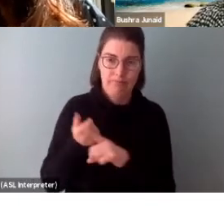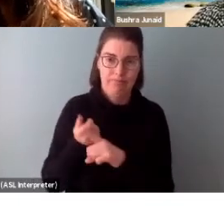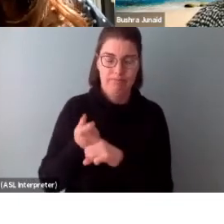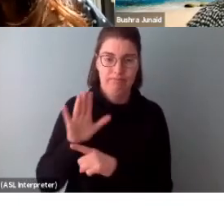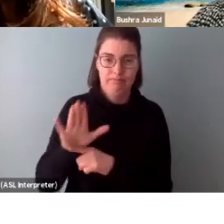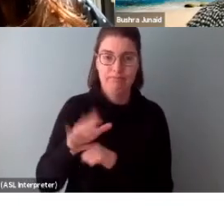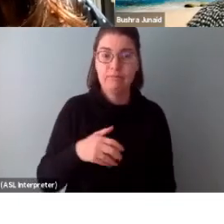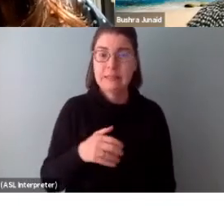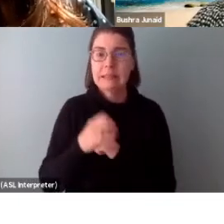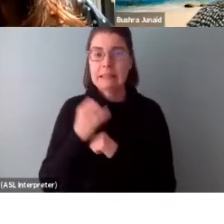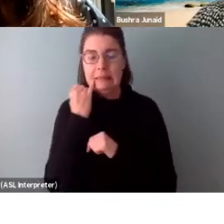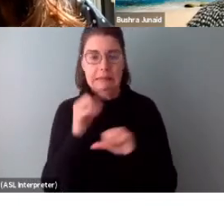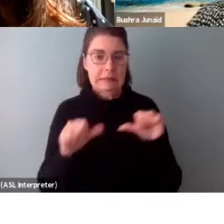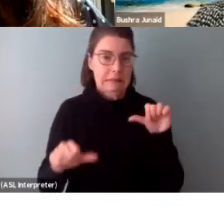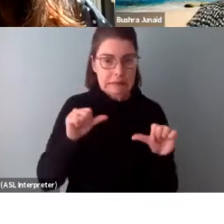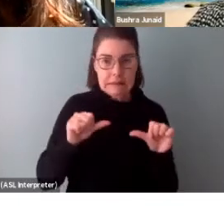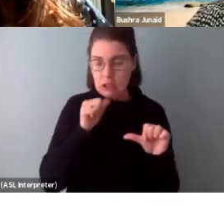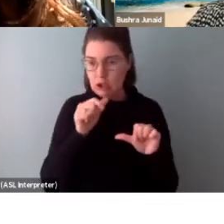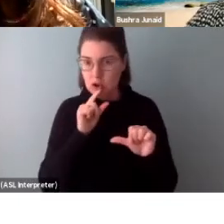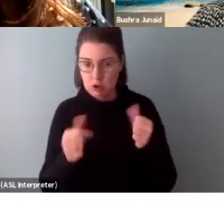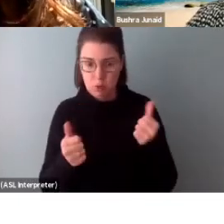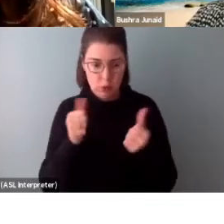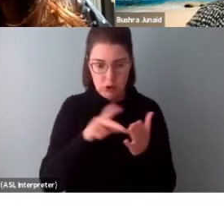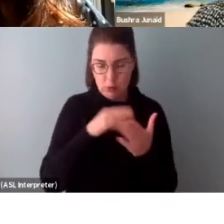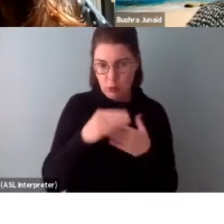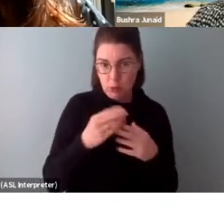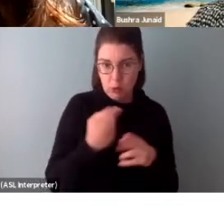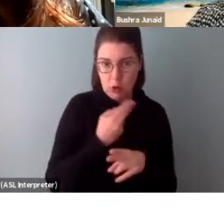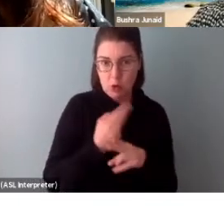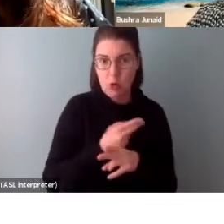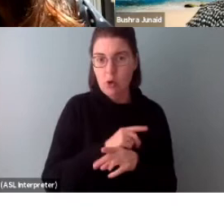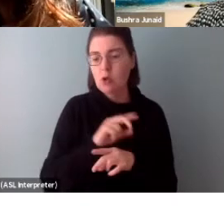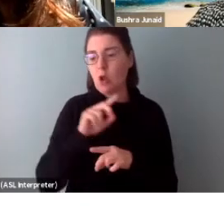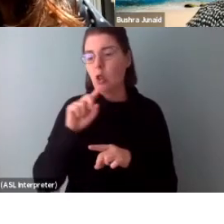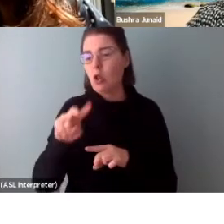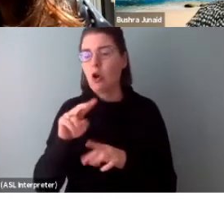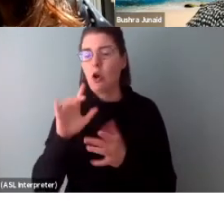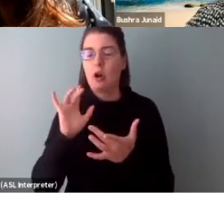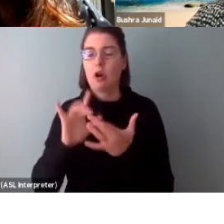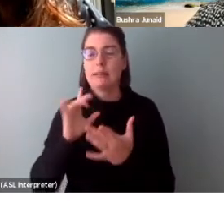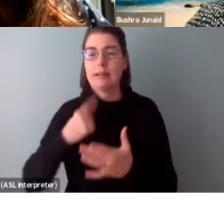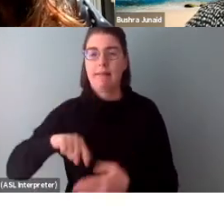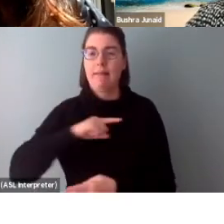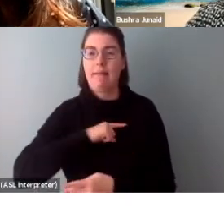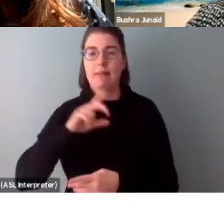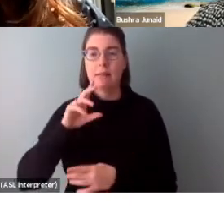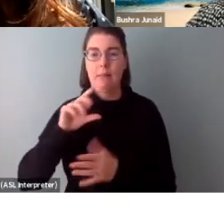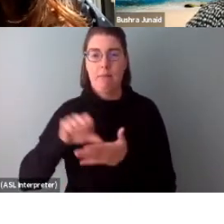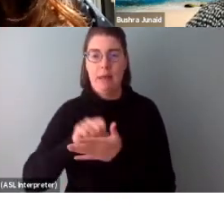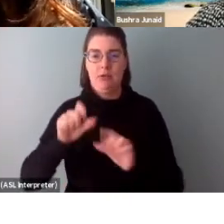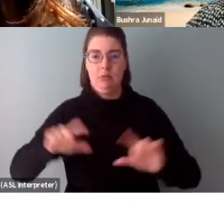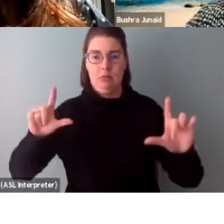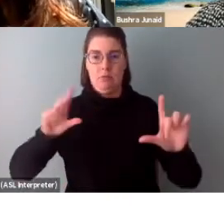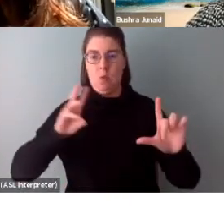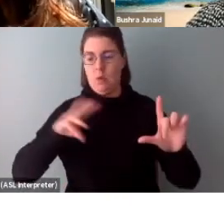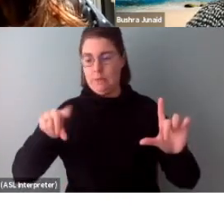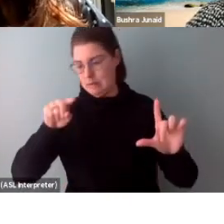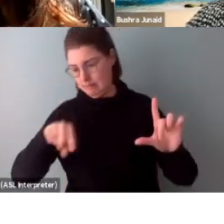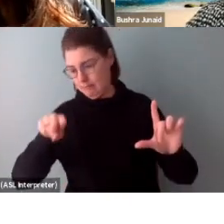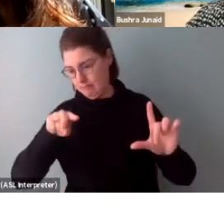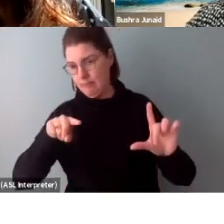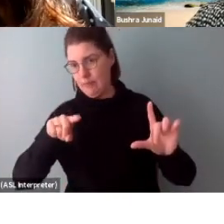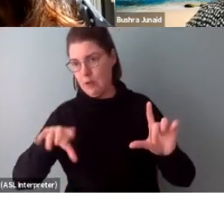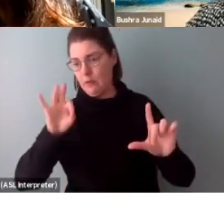If you're not sure which program to look for, go to the Contact Us page on our website and you can look for